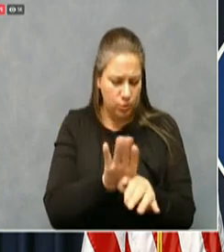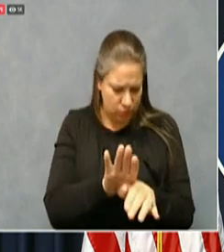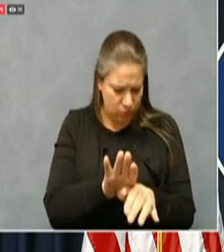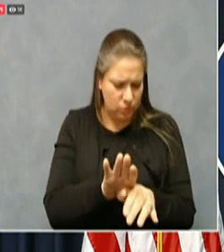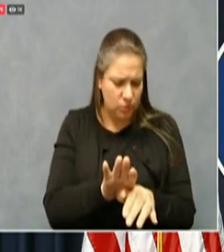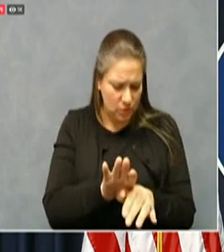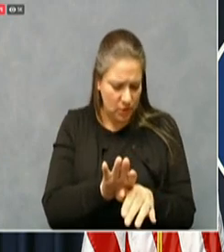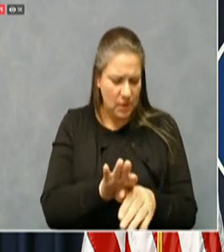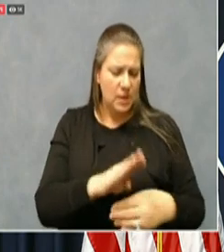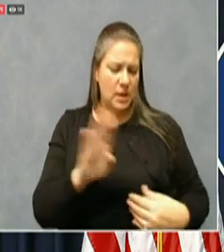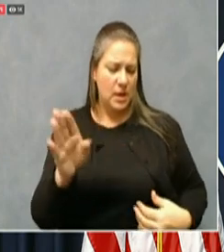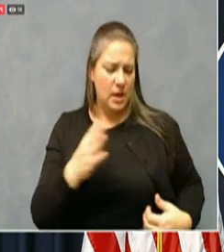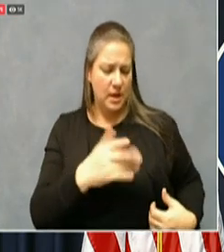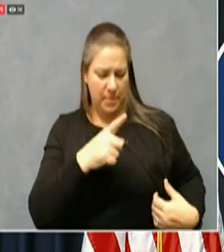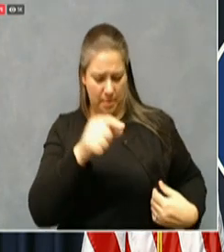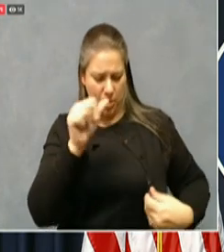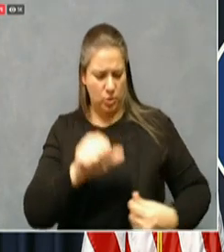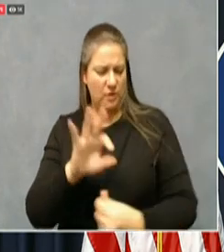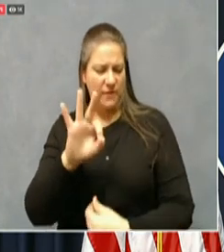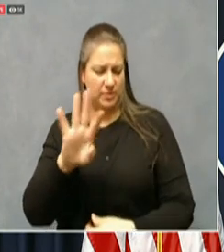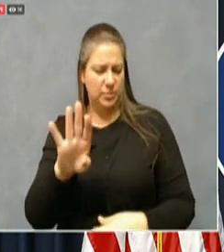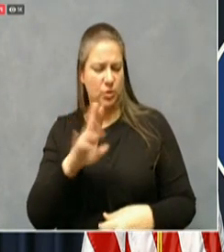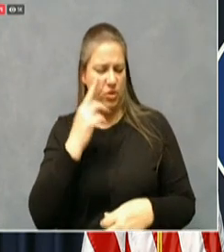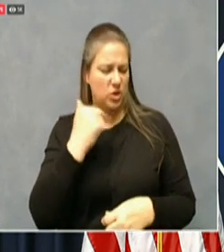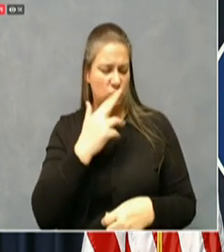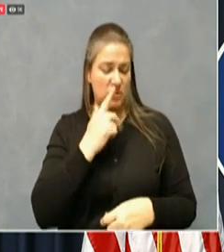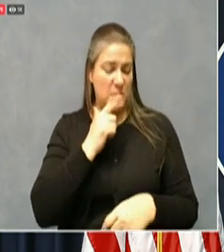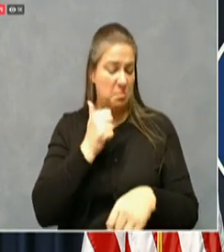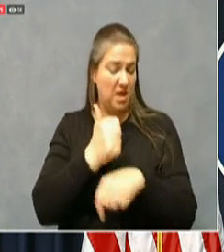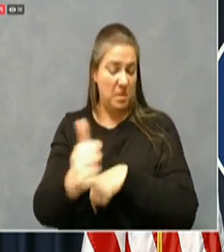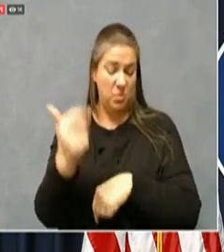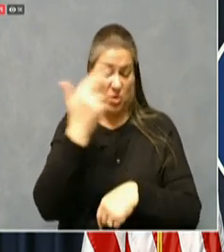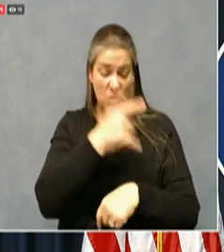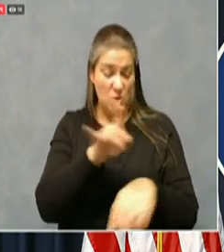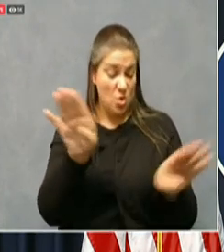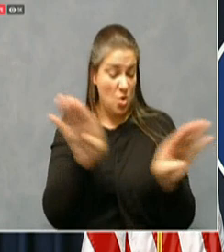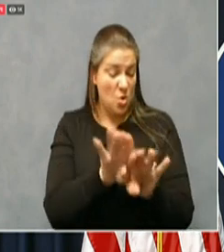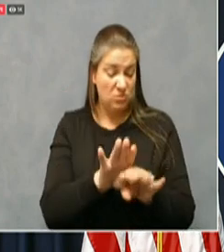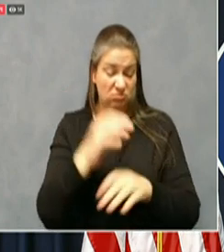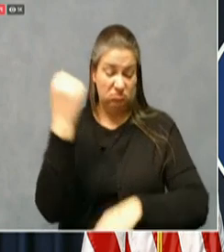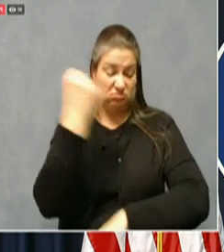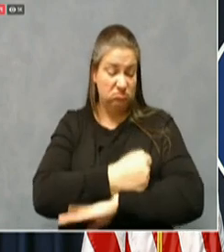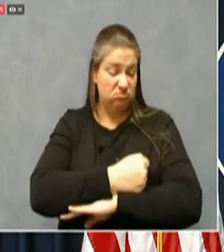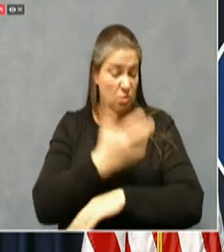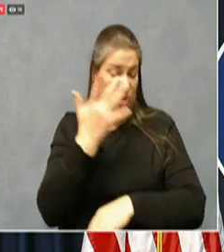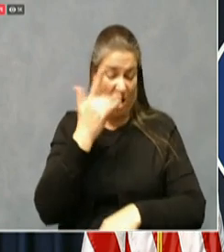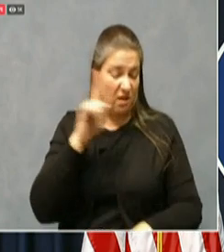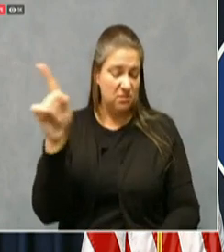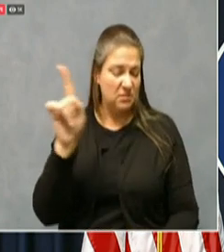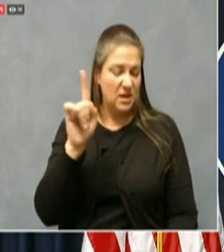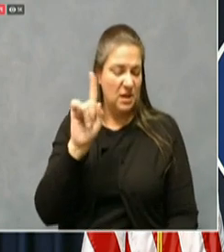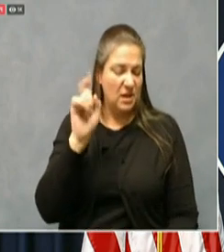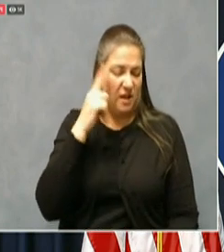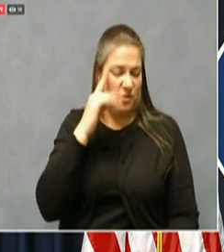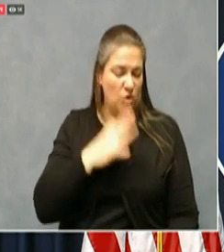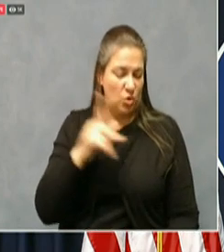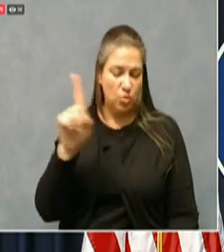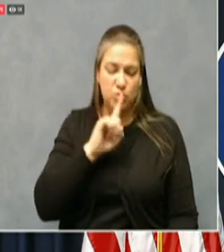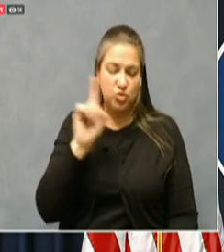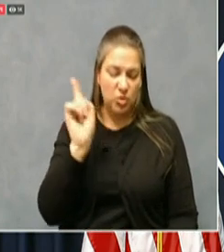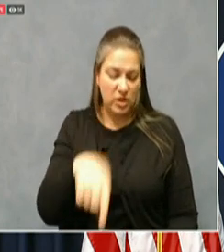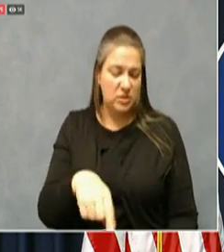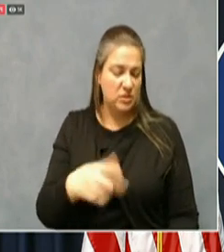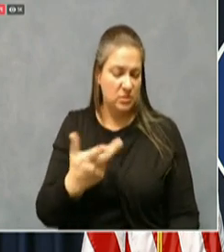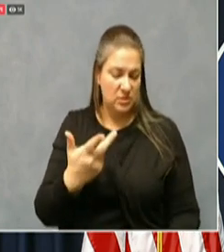on Facebook. The restaurant blames the reason for closing permanently is due to Governor Beshear's mandates and restrictions on restaurant throughout the